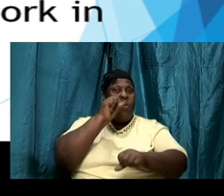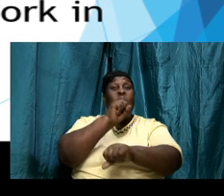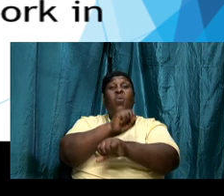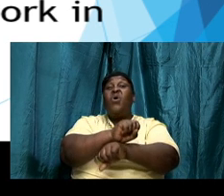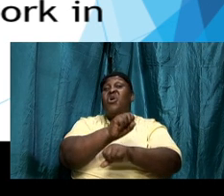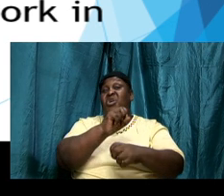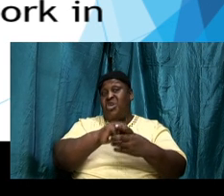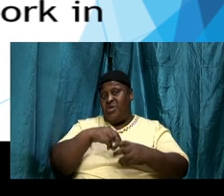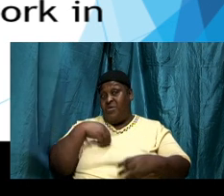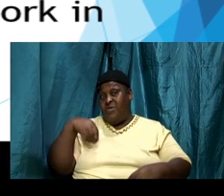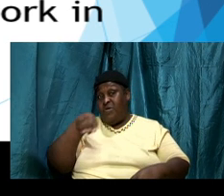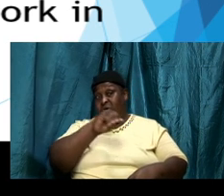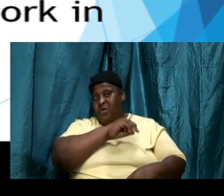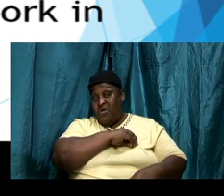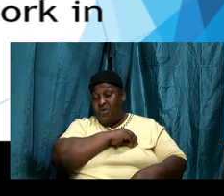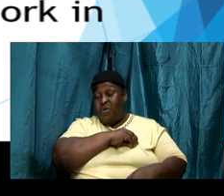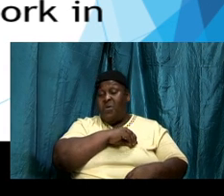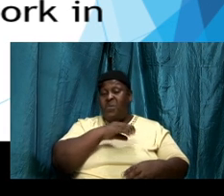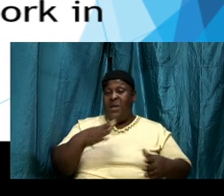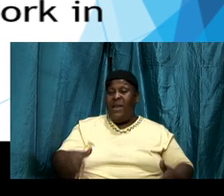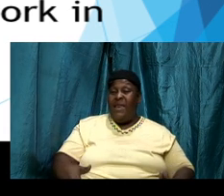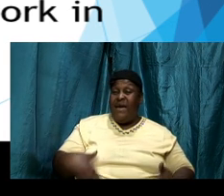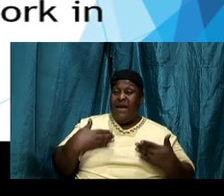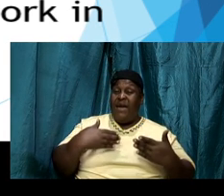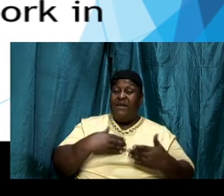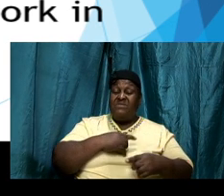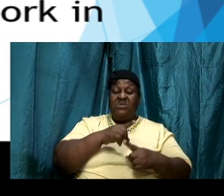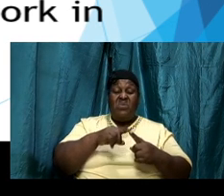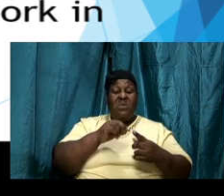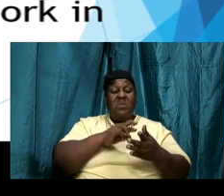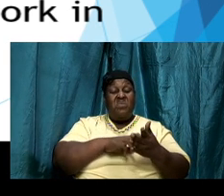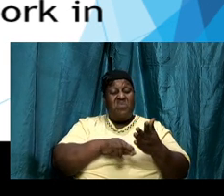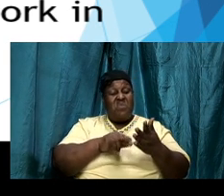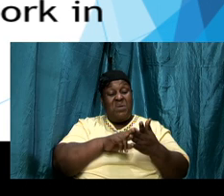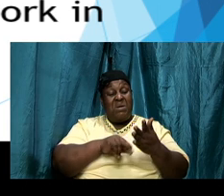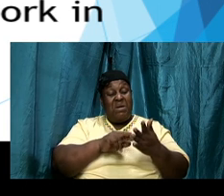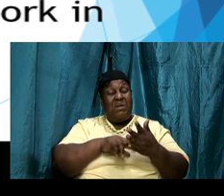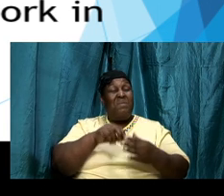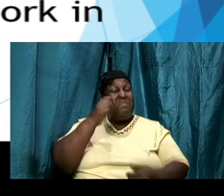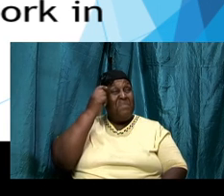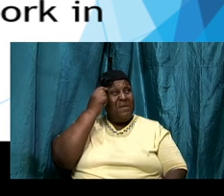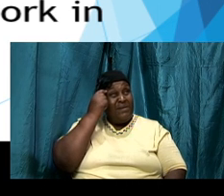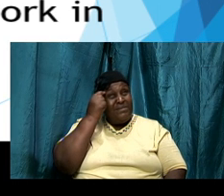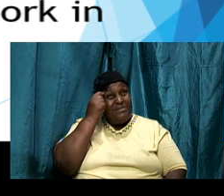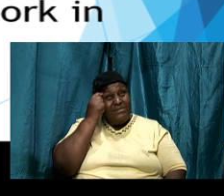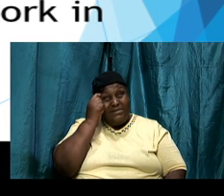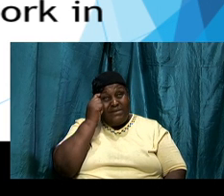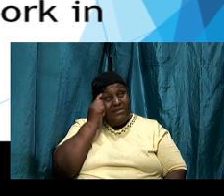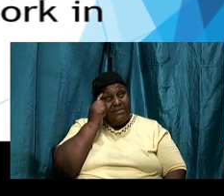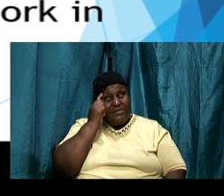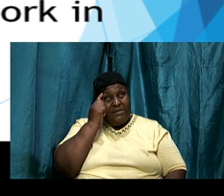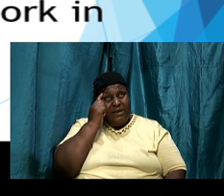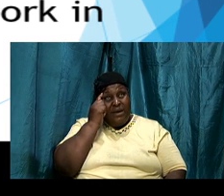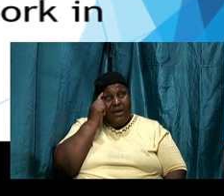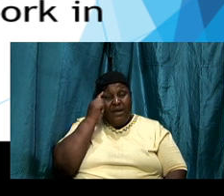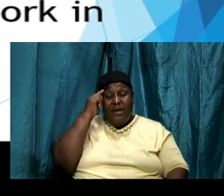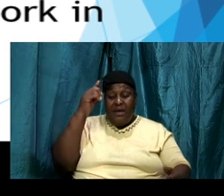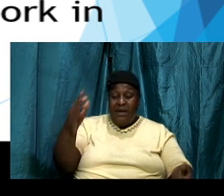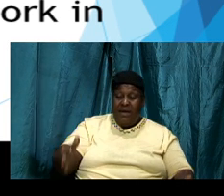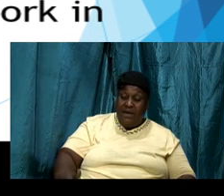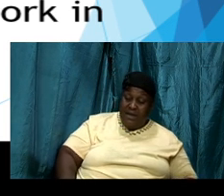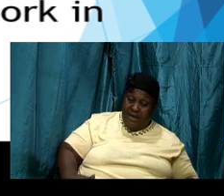read when we meditate on yes when we apply